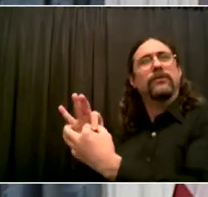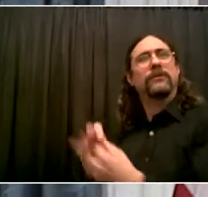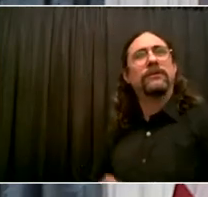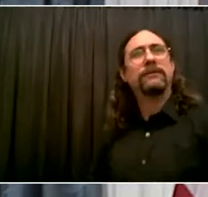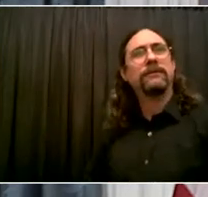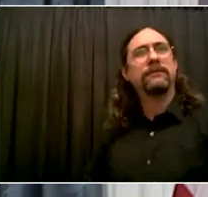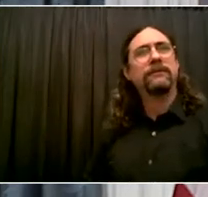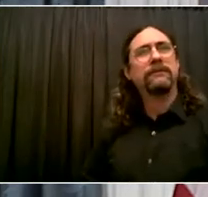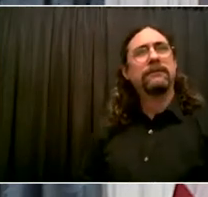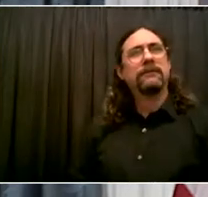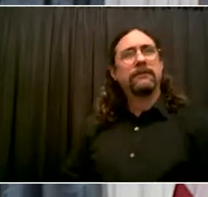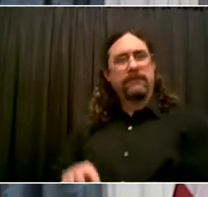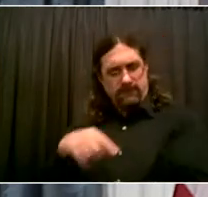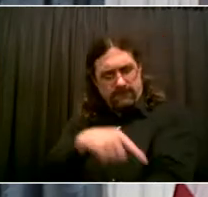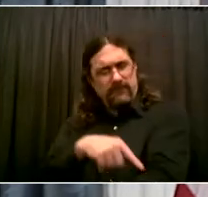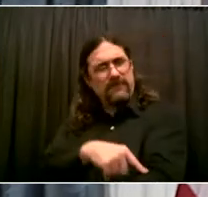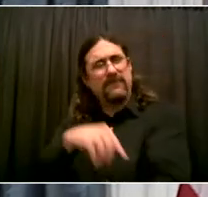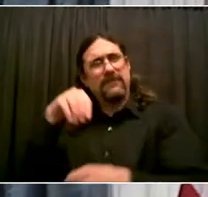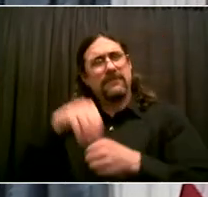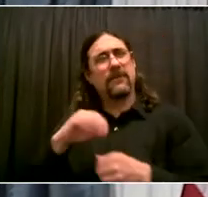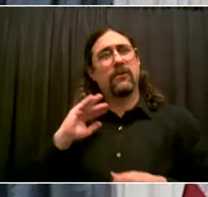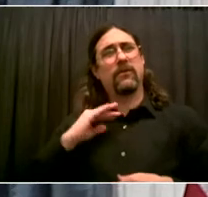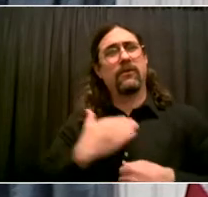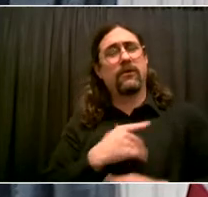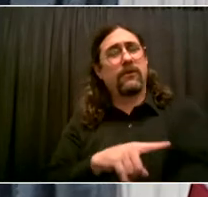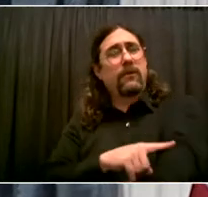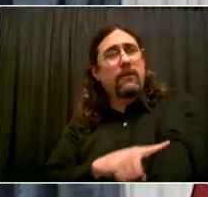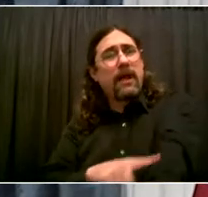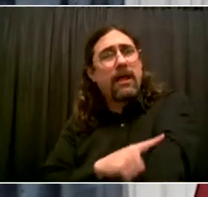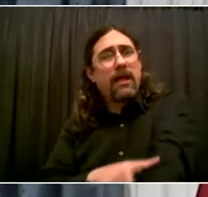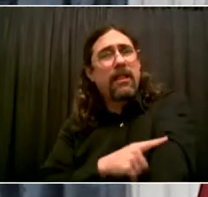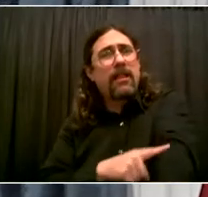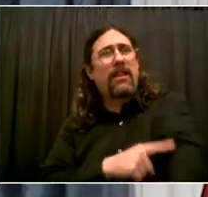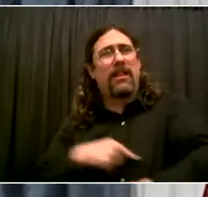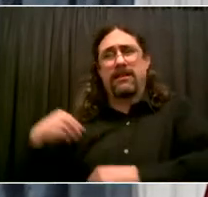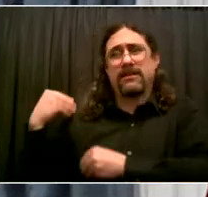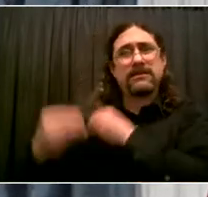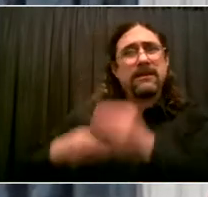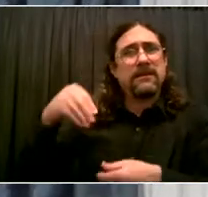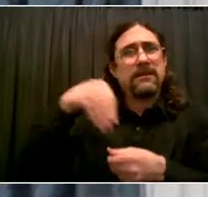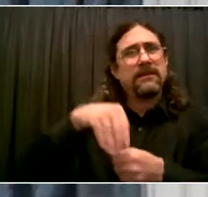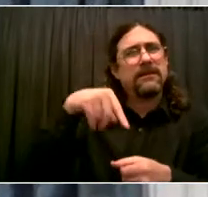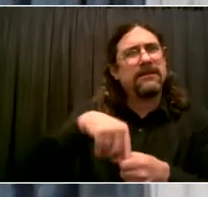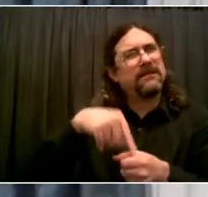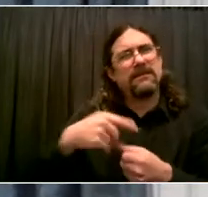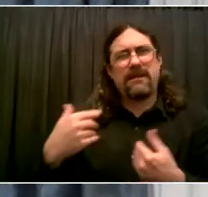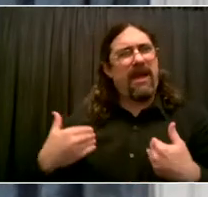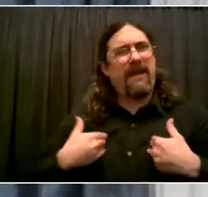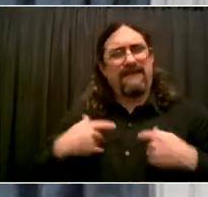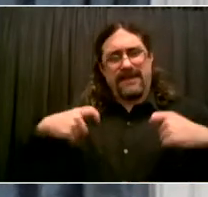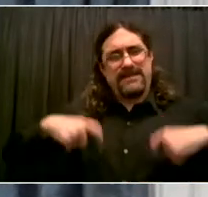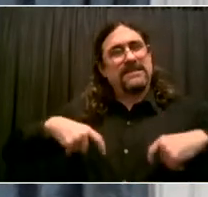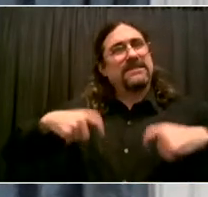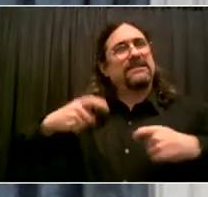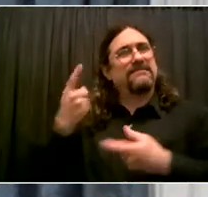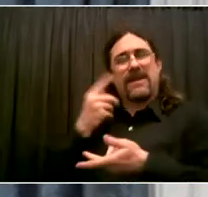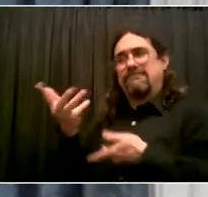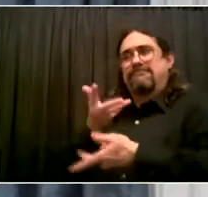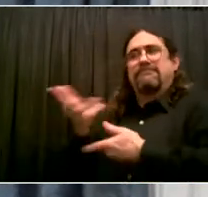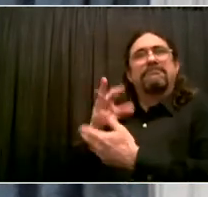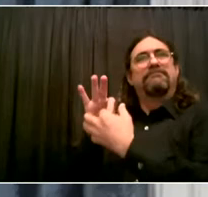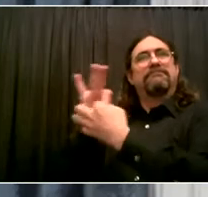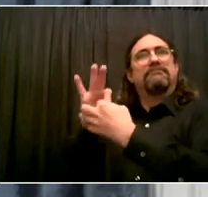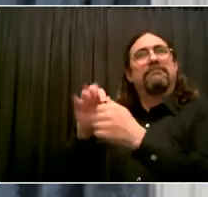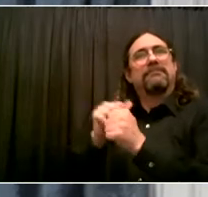we love our families and communities and take so much satisfaction out of belonging to a neighborhood. And it's why when we need it, we